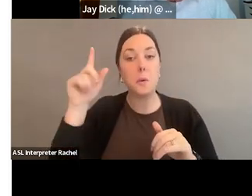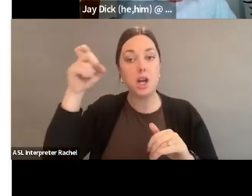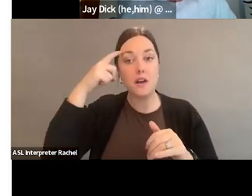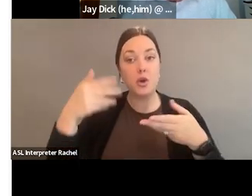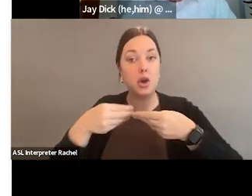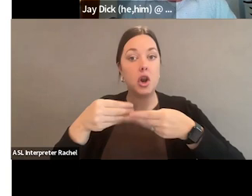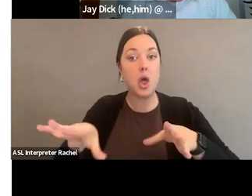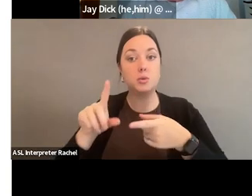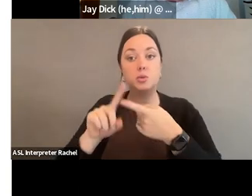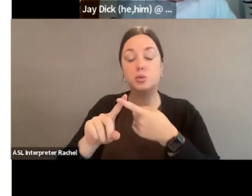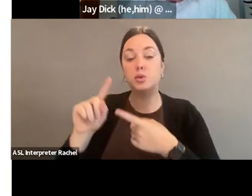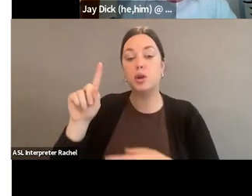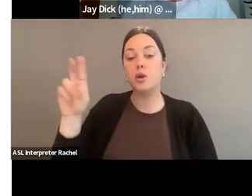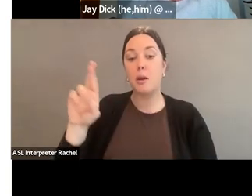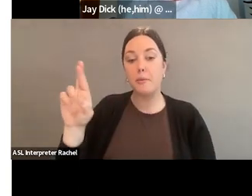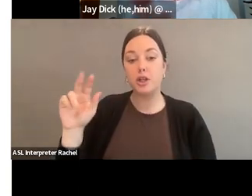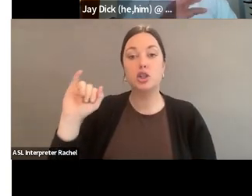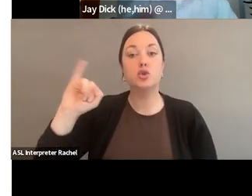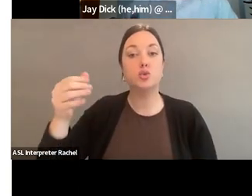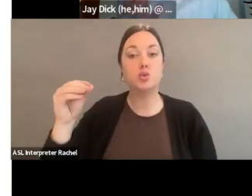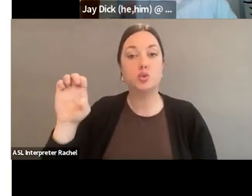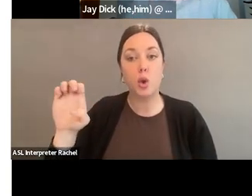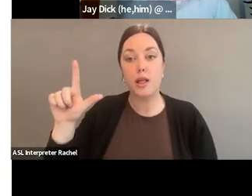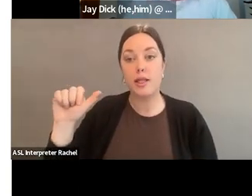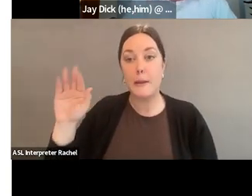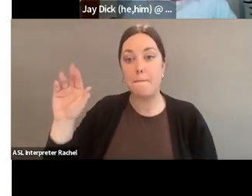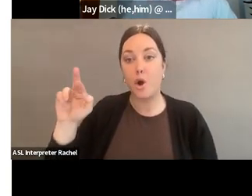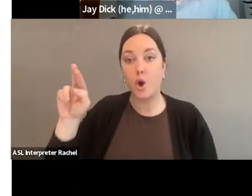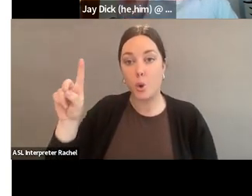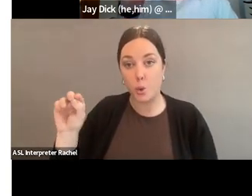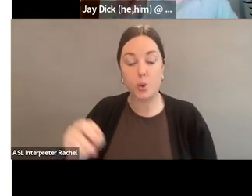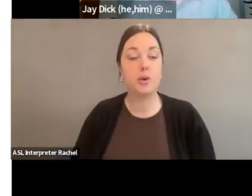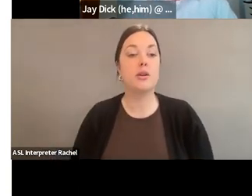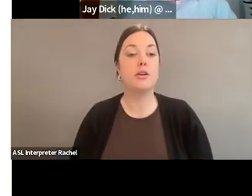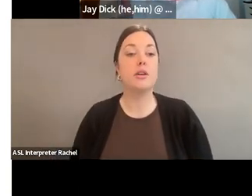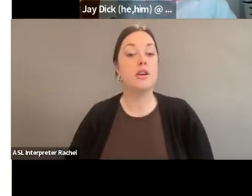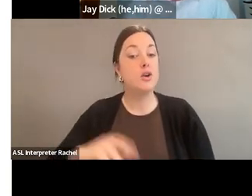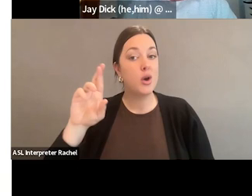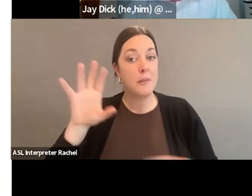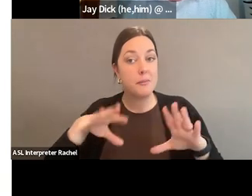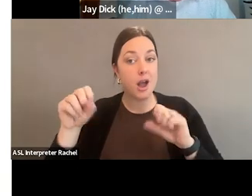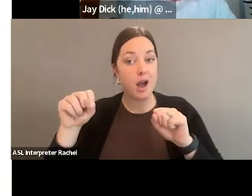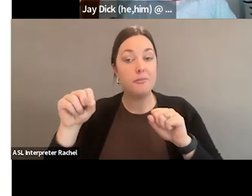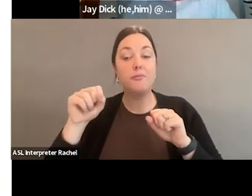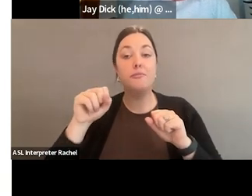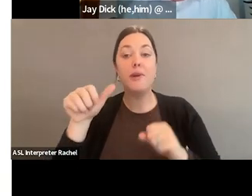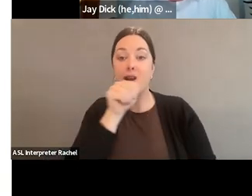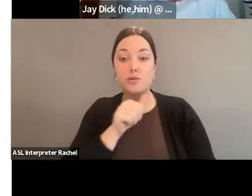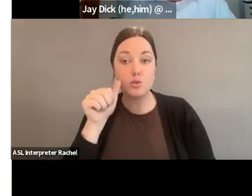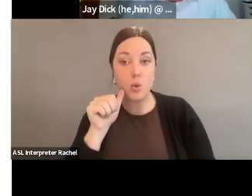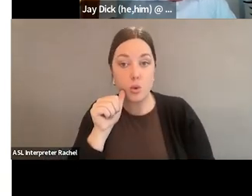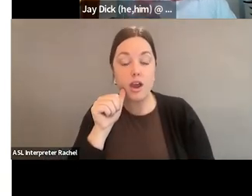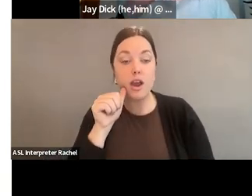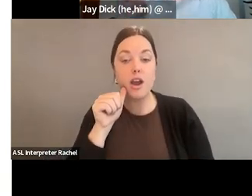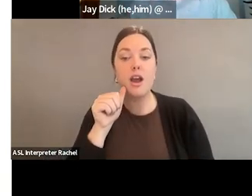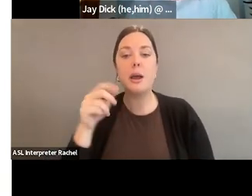Republican Joe Lombardo. Democrats also did some interesting things. They picked up really narrowly in Arizona, and know Patrick Piper will talk a little bit